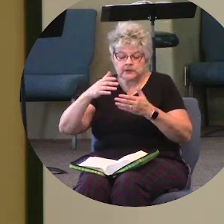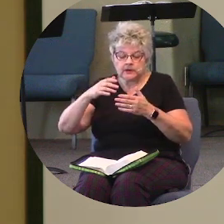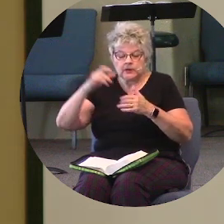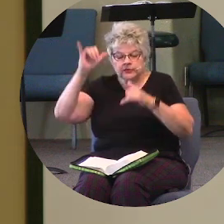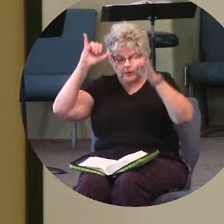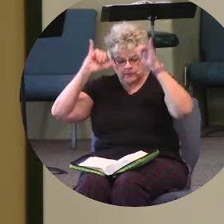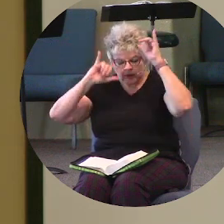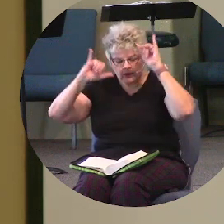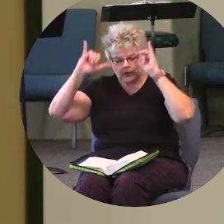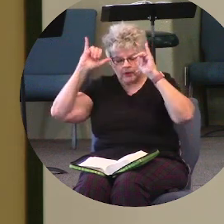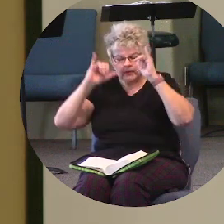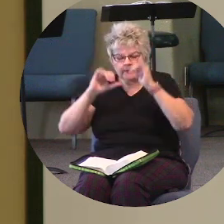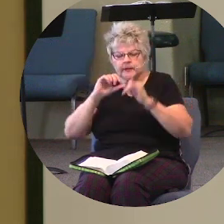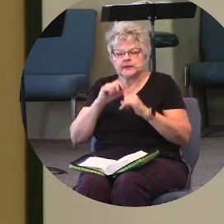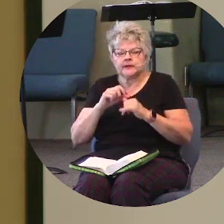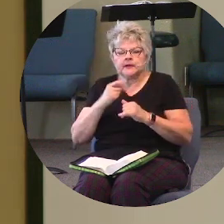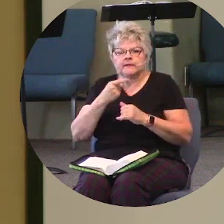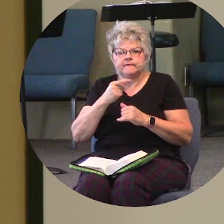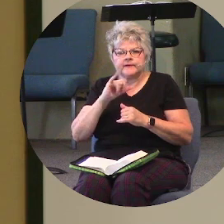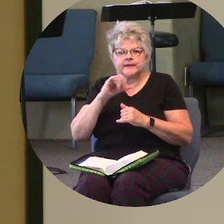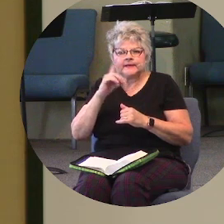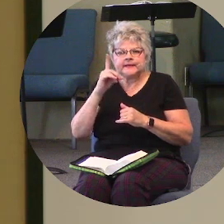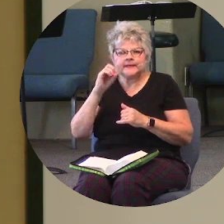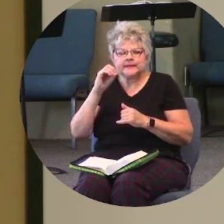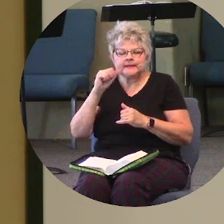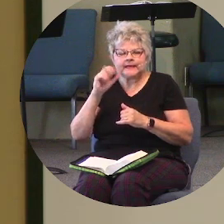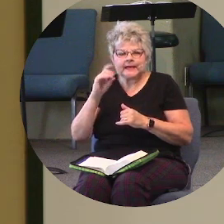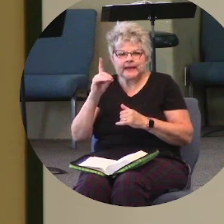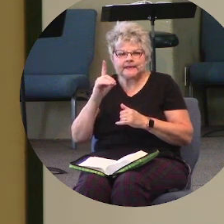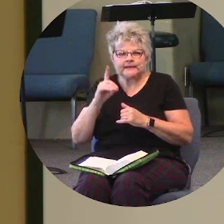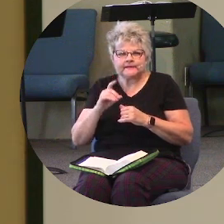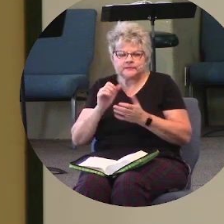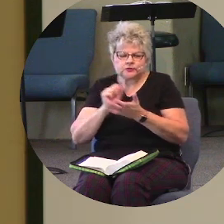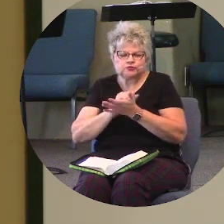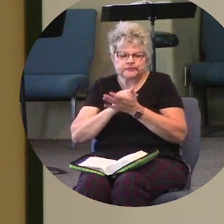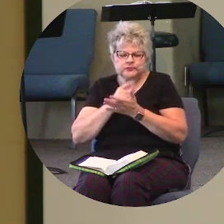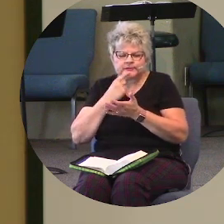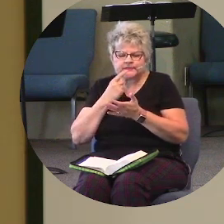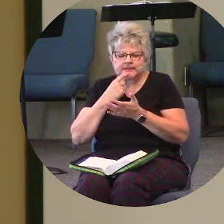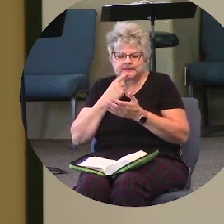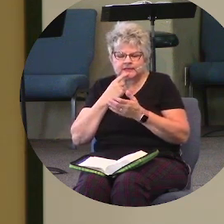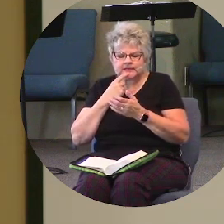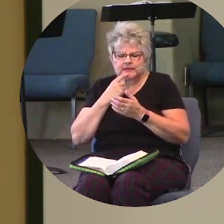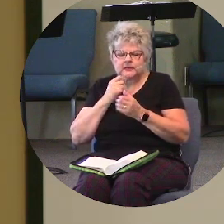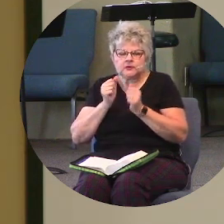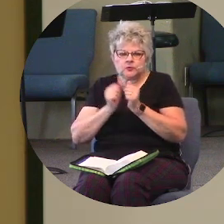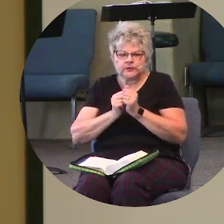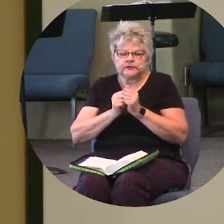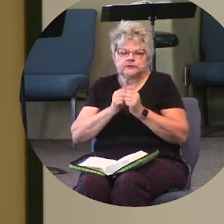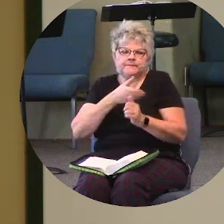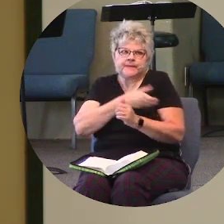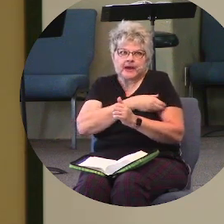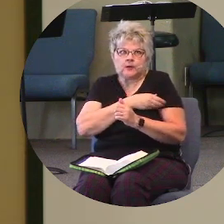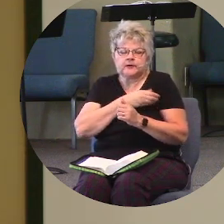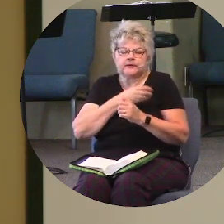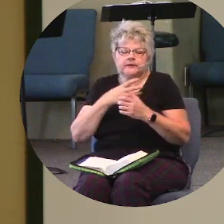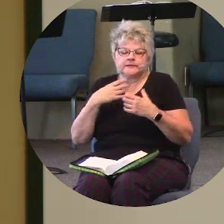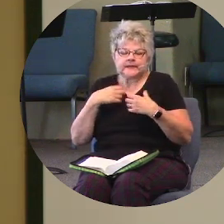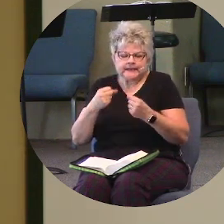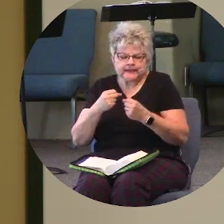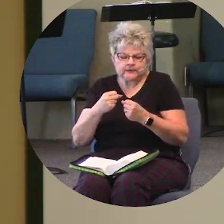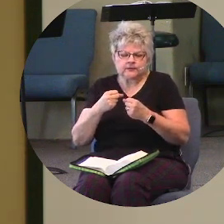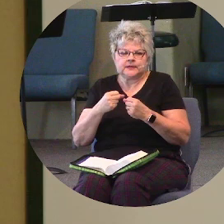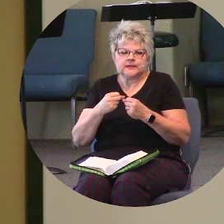scripture says, who will soothe, who will heal, who will comfort by the power of his Holy Spirit and give us the ability opportunity